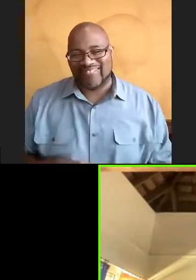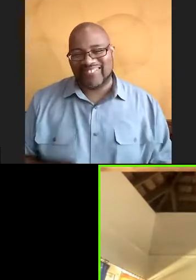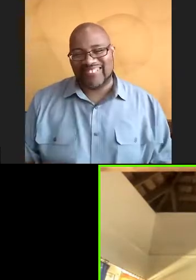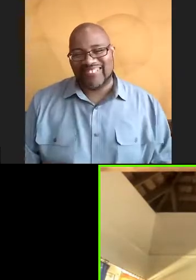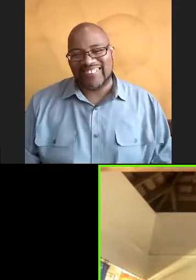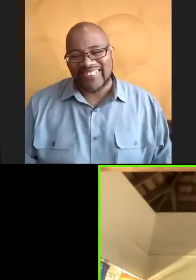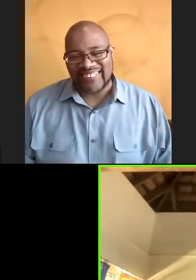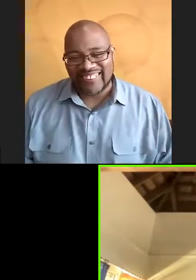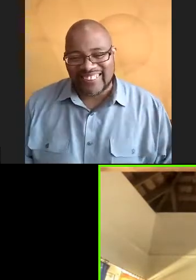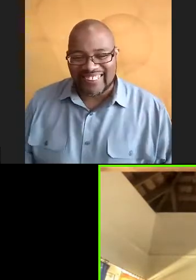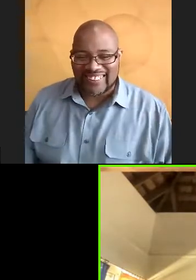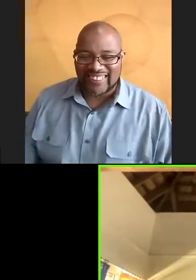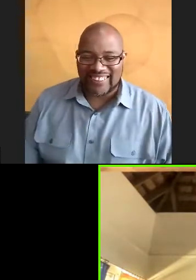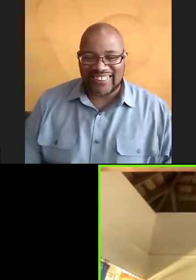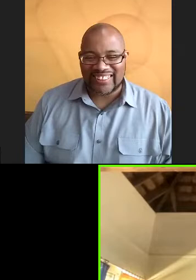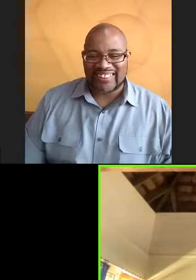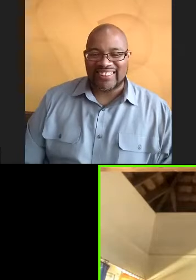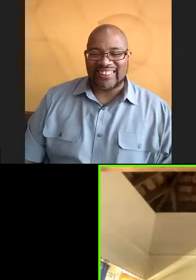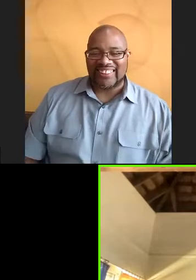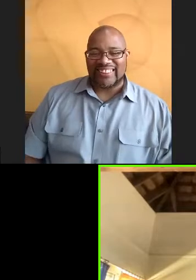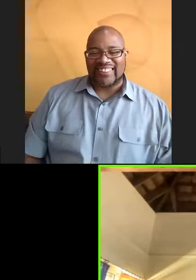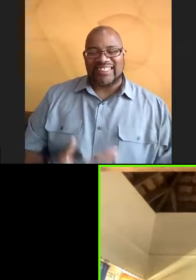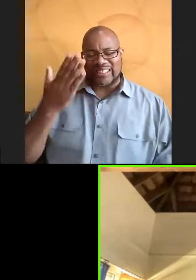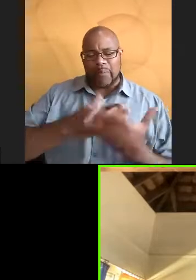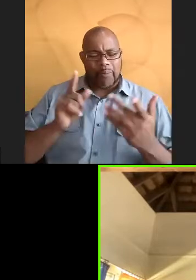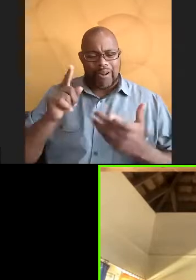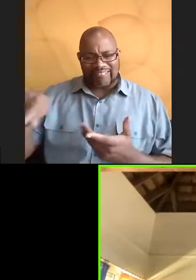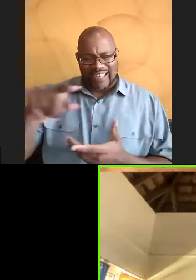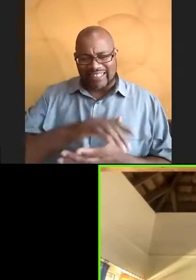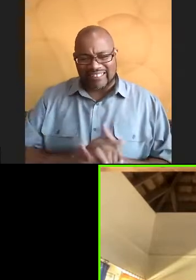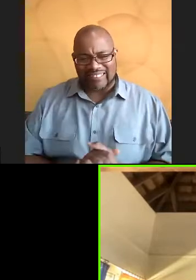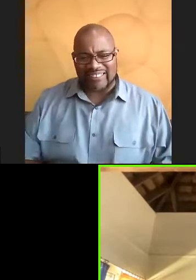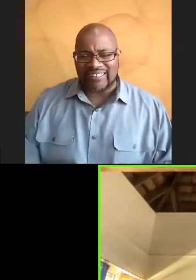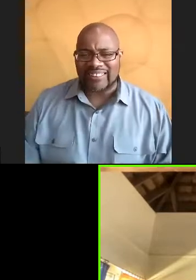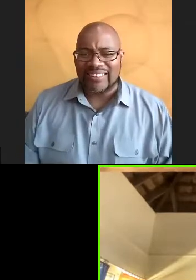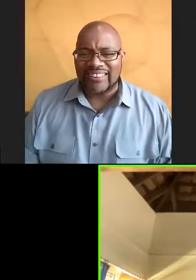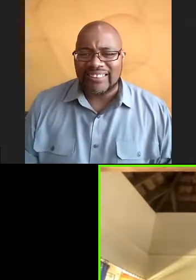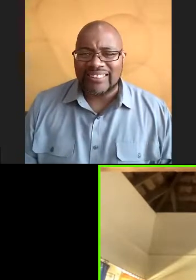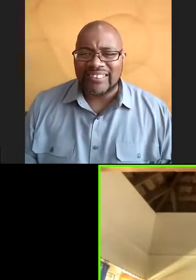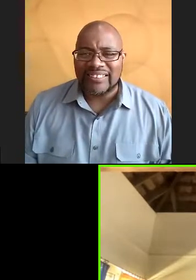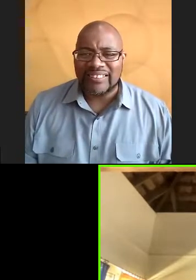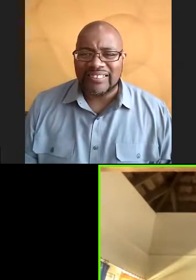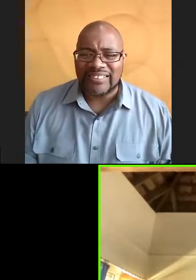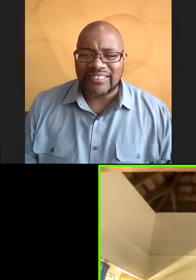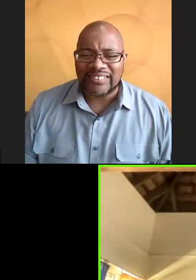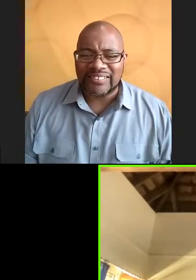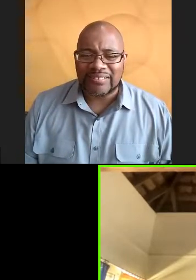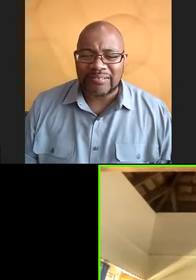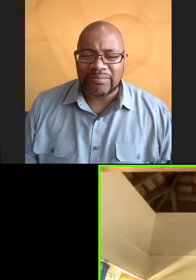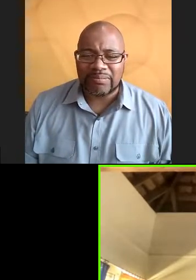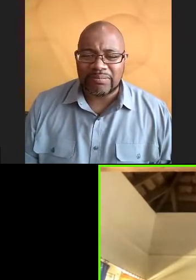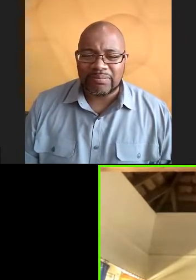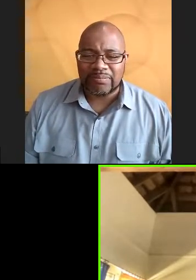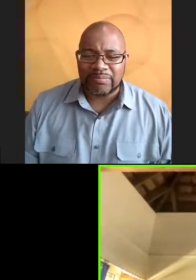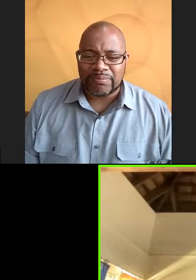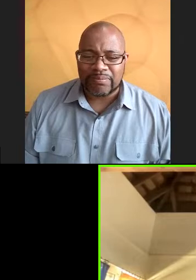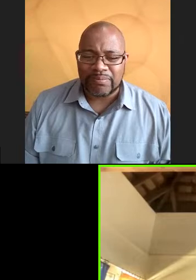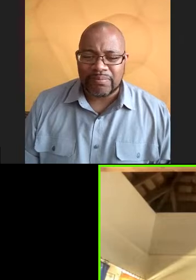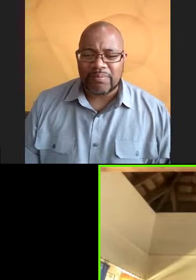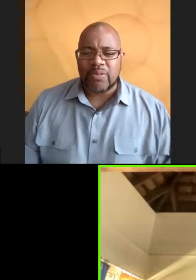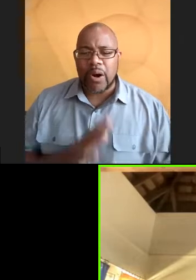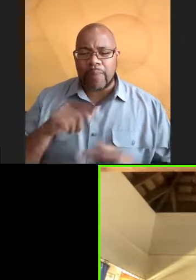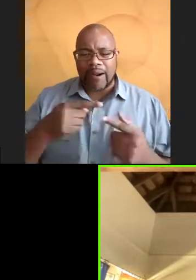I don't know where he is right now. He's somewhere on Gump right now. But, yeah. So, you we talked about CEP. We talked about